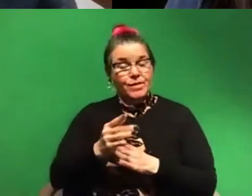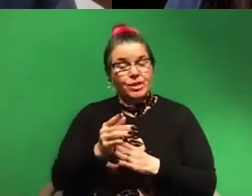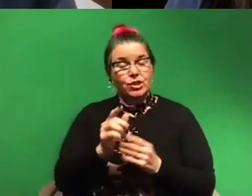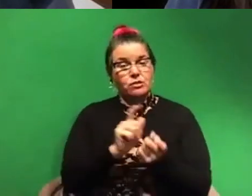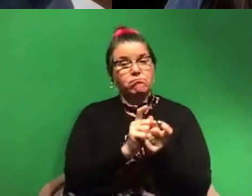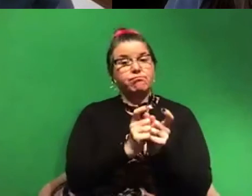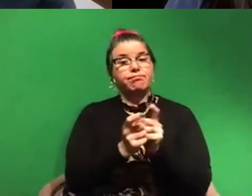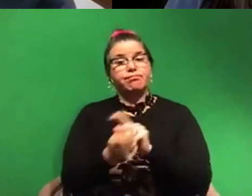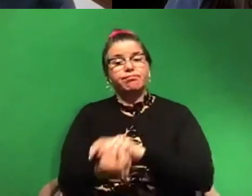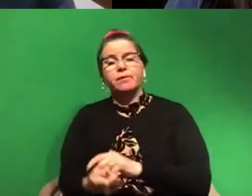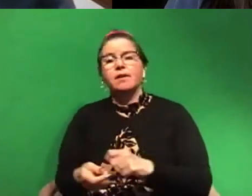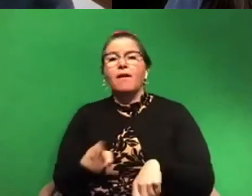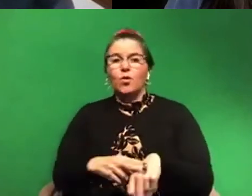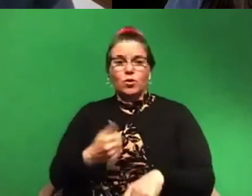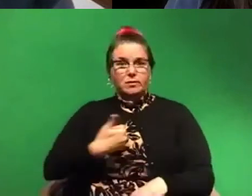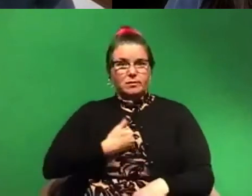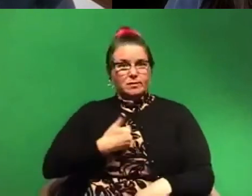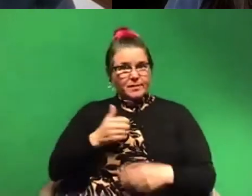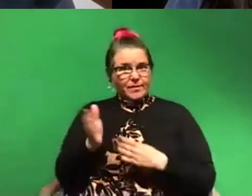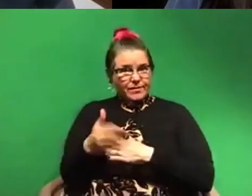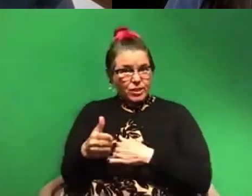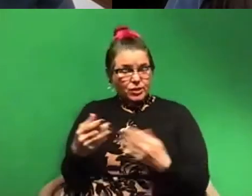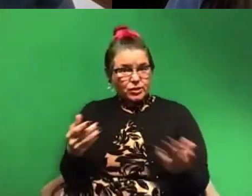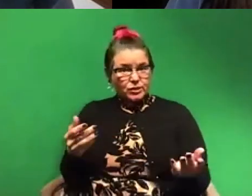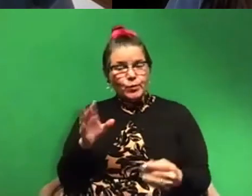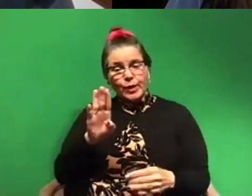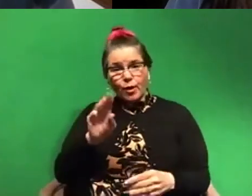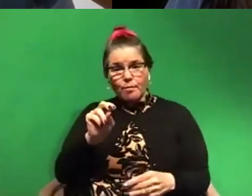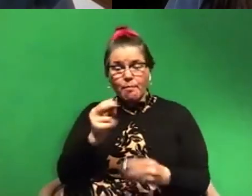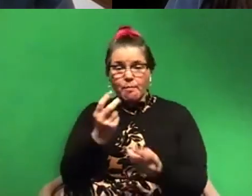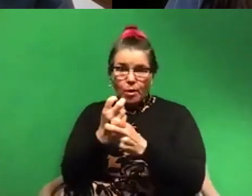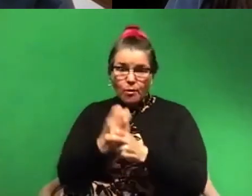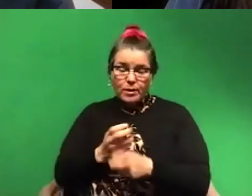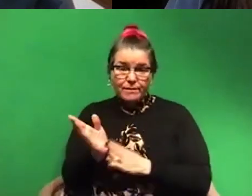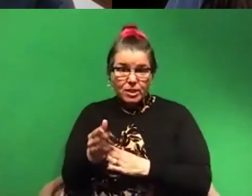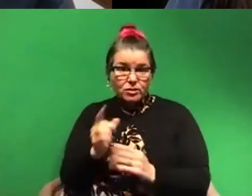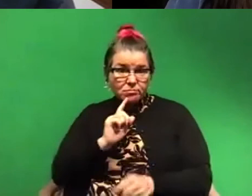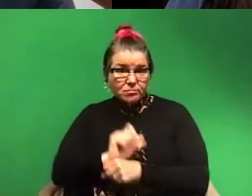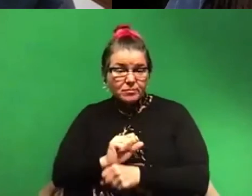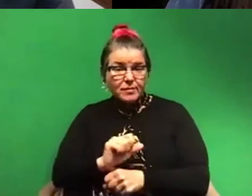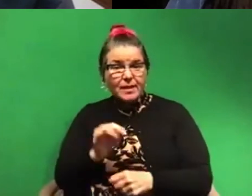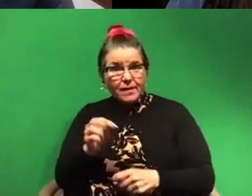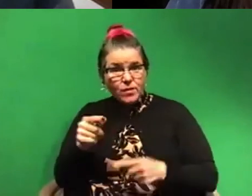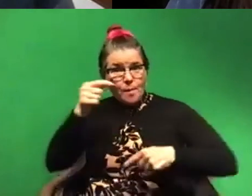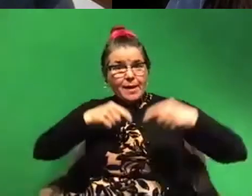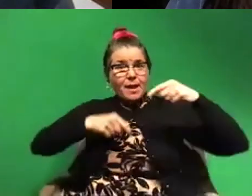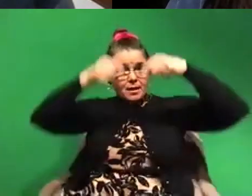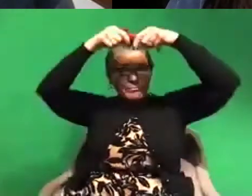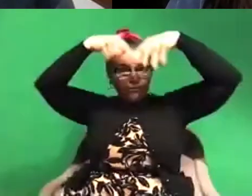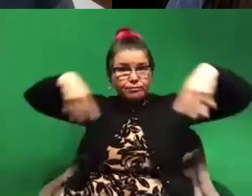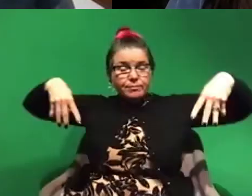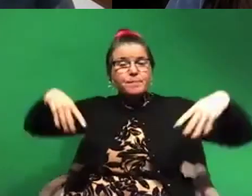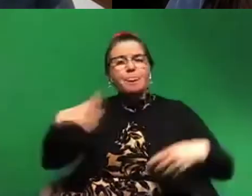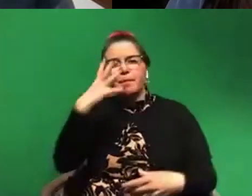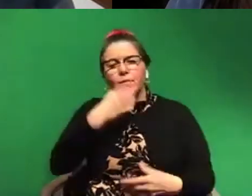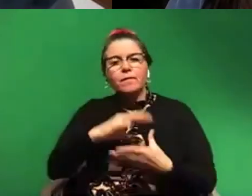And of course we are fish. Um, we are bony fish. Uh, it turns out, um, if you trace us back and it's a beautiful story